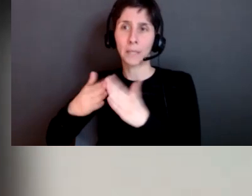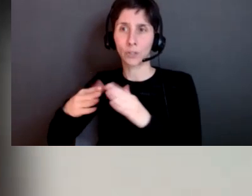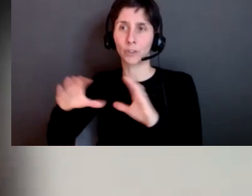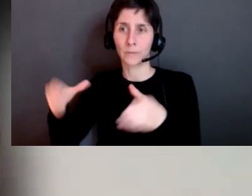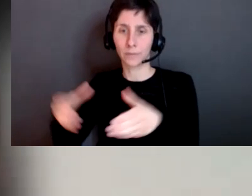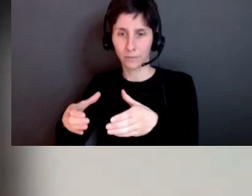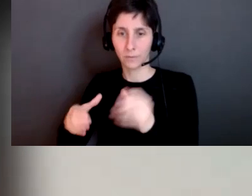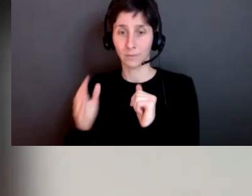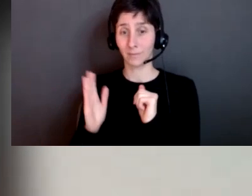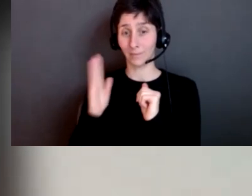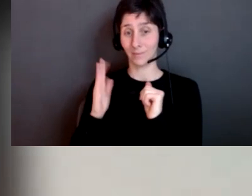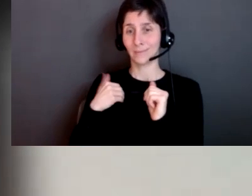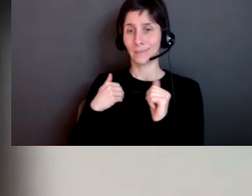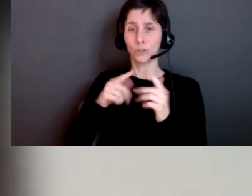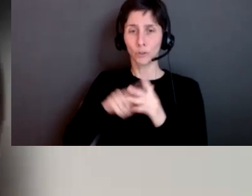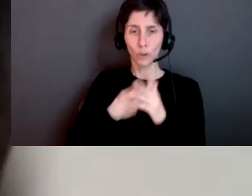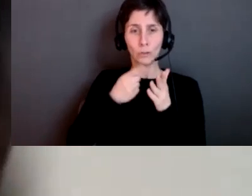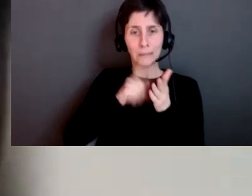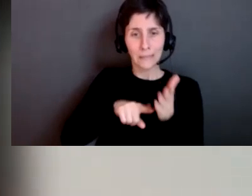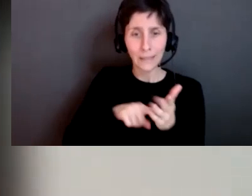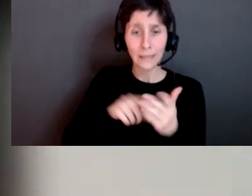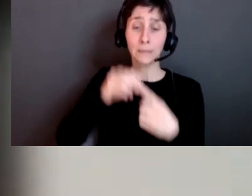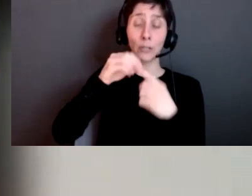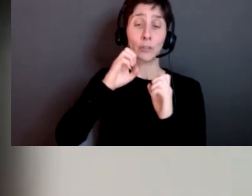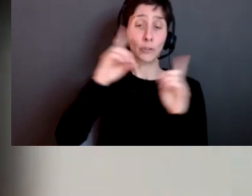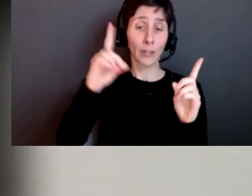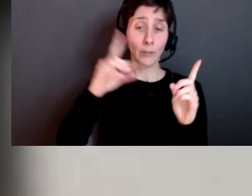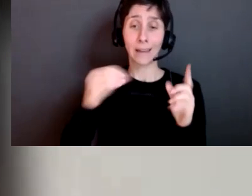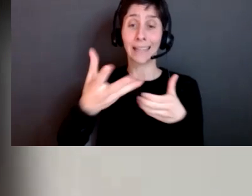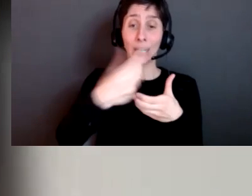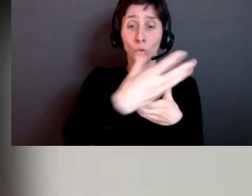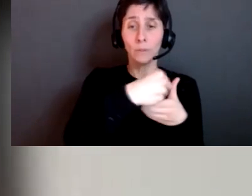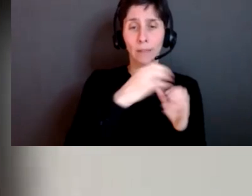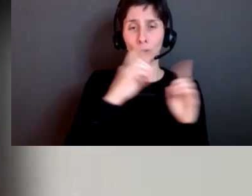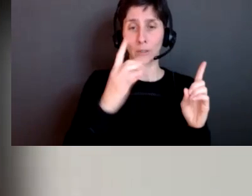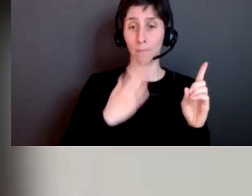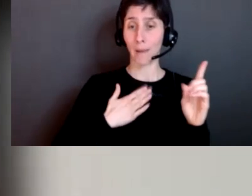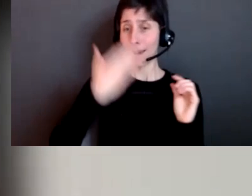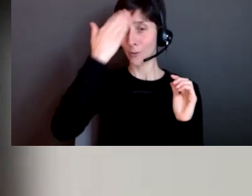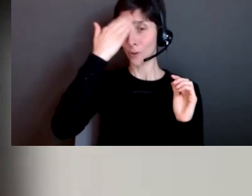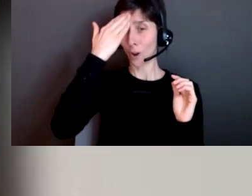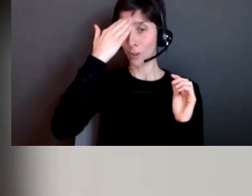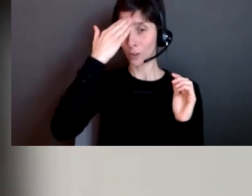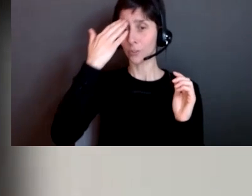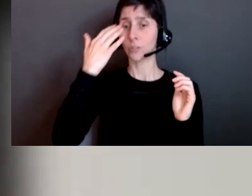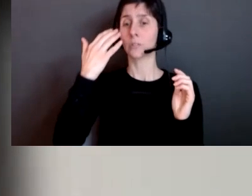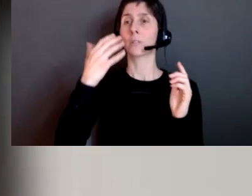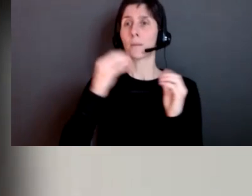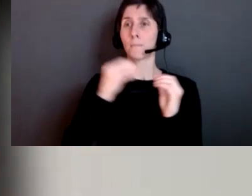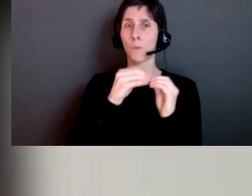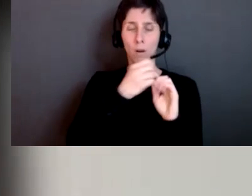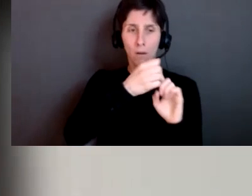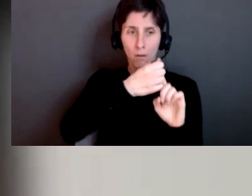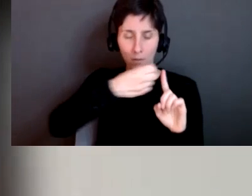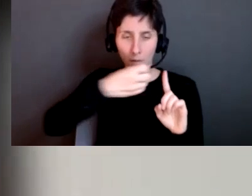studies in special education and inclusive education so my knowledge about the topic expanded